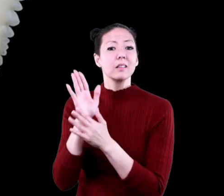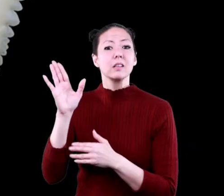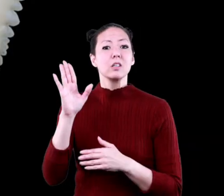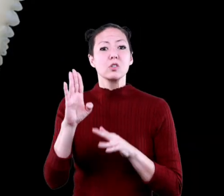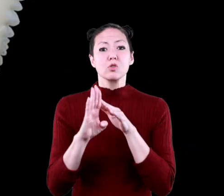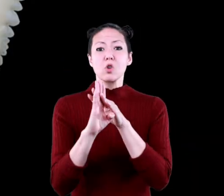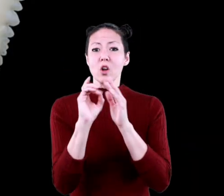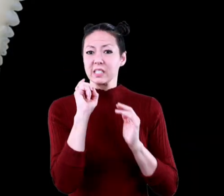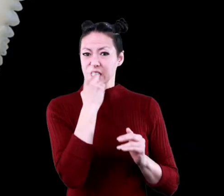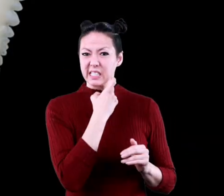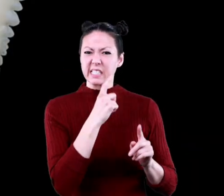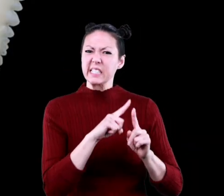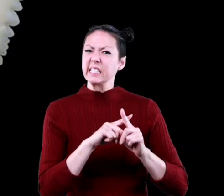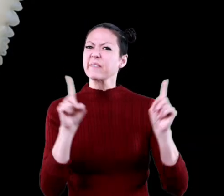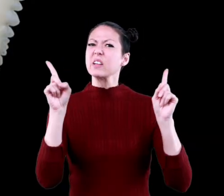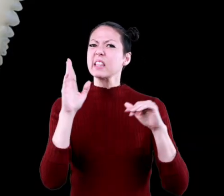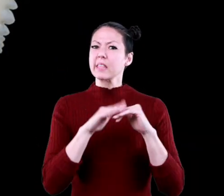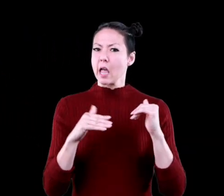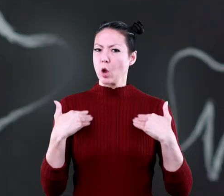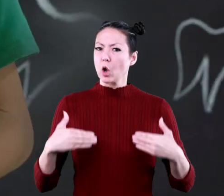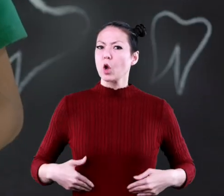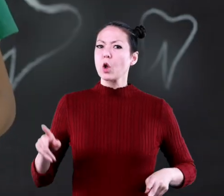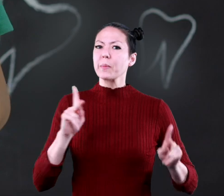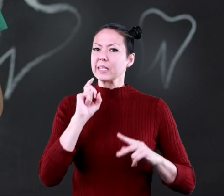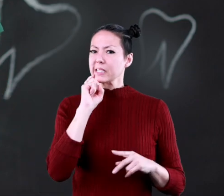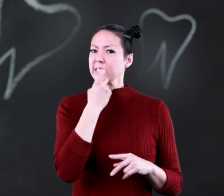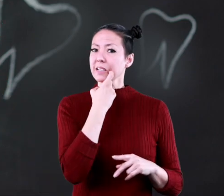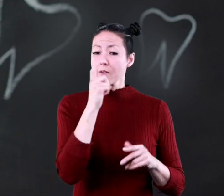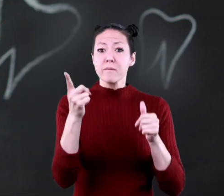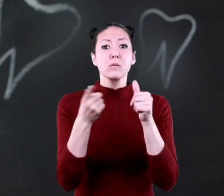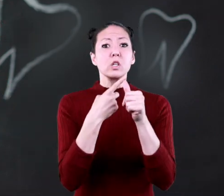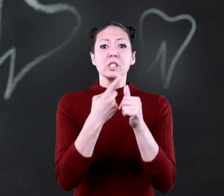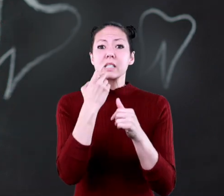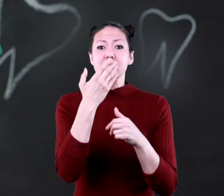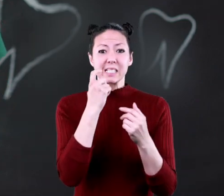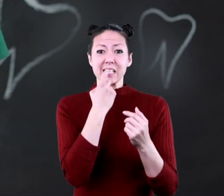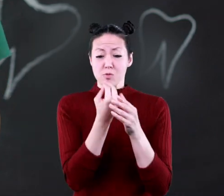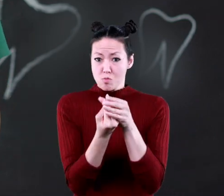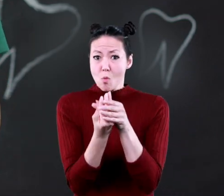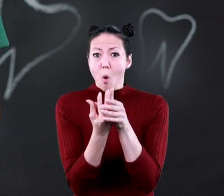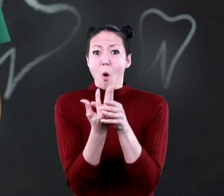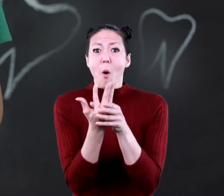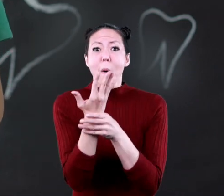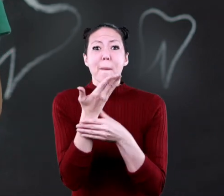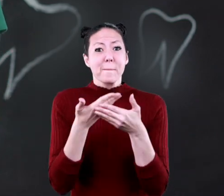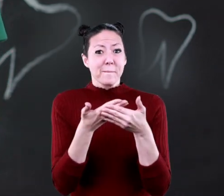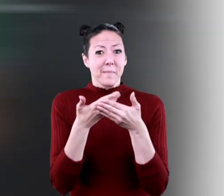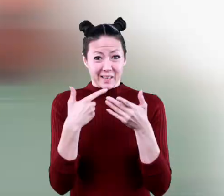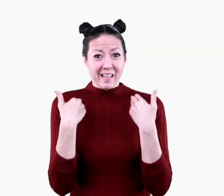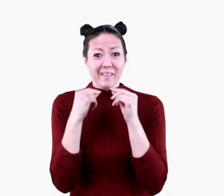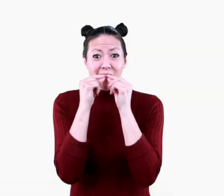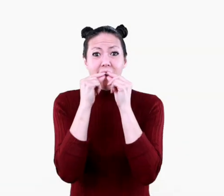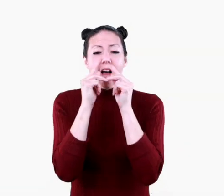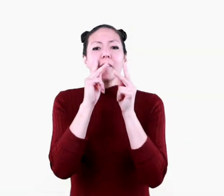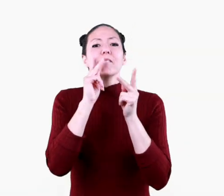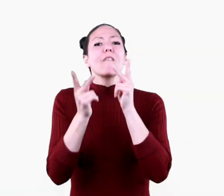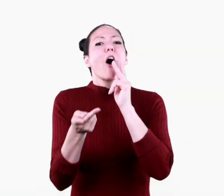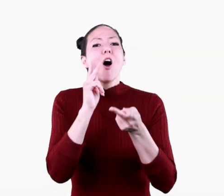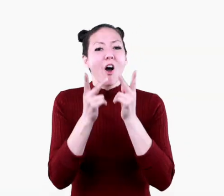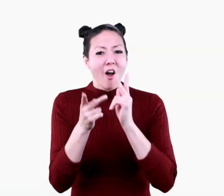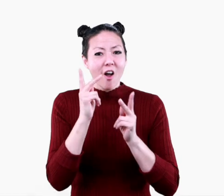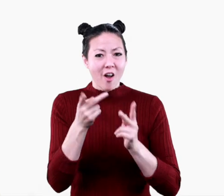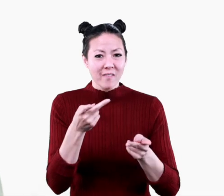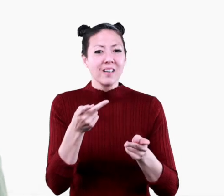teeth are very different than human teeth. People first grow their baby teeth at a young age. Eventually,